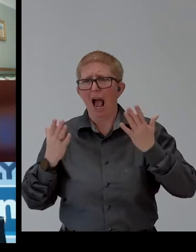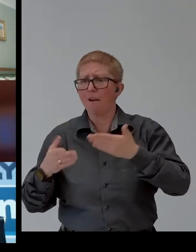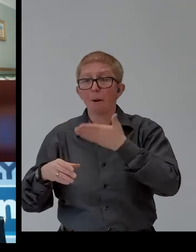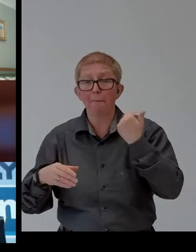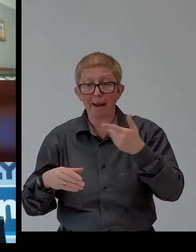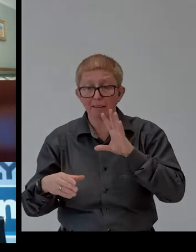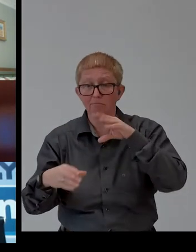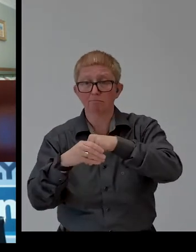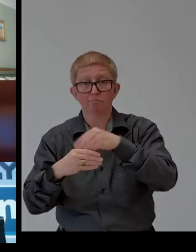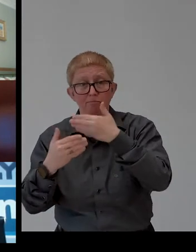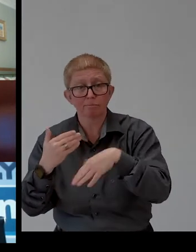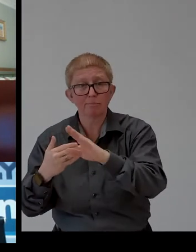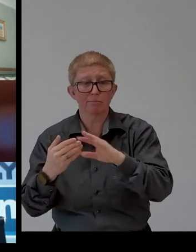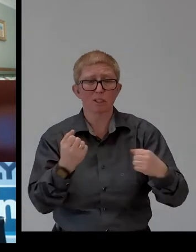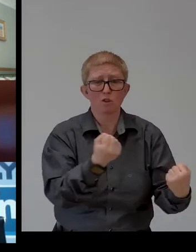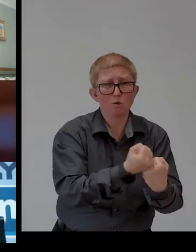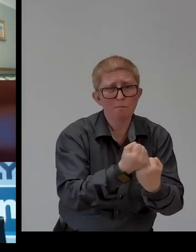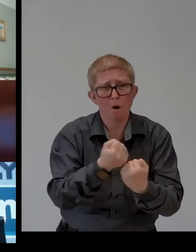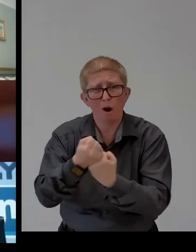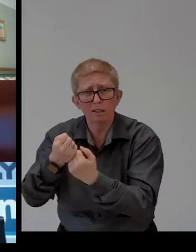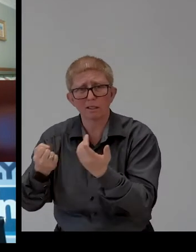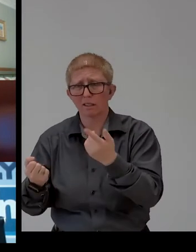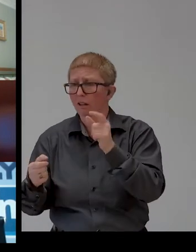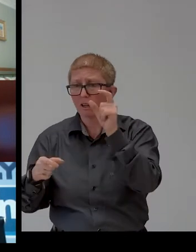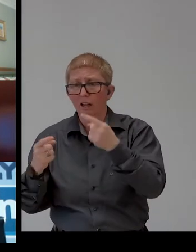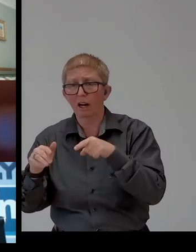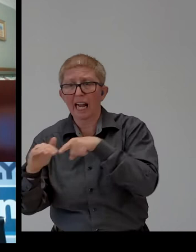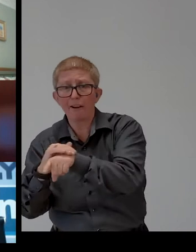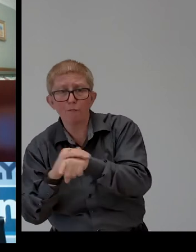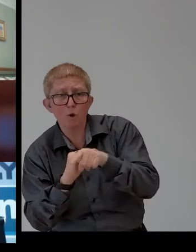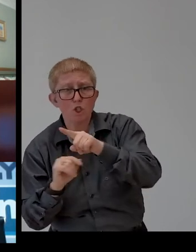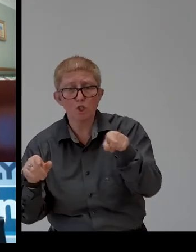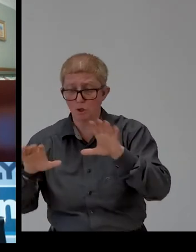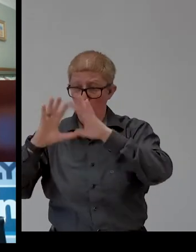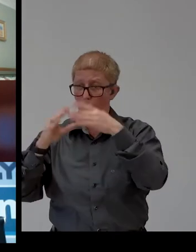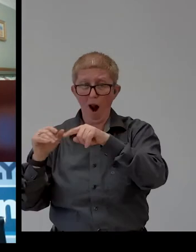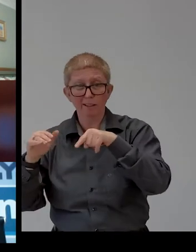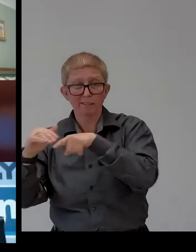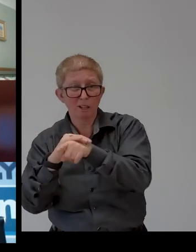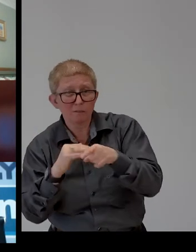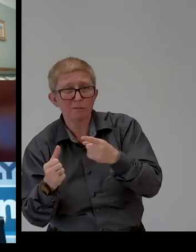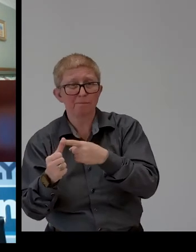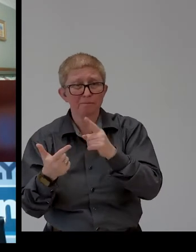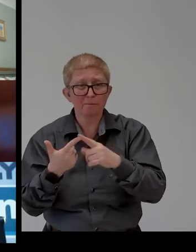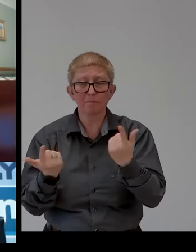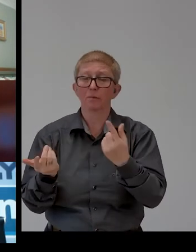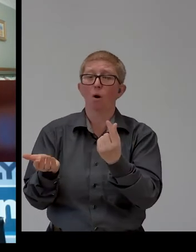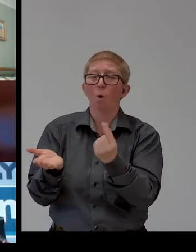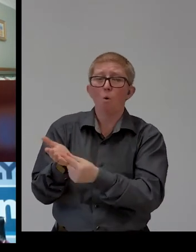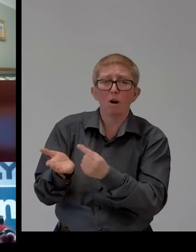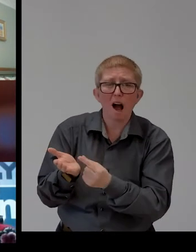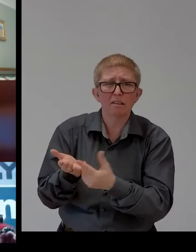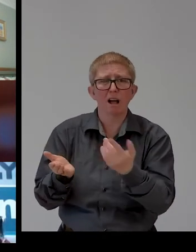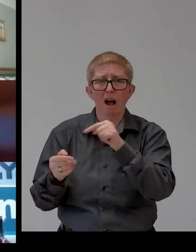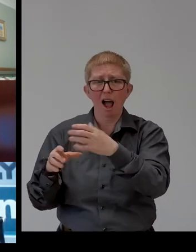support for refugees in all around the world. And we tested this in Uganda. And we're excited to work with